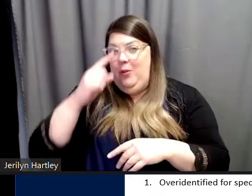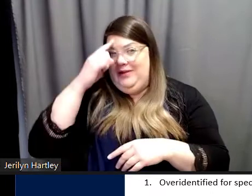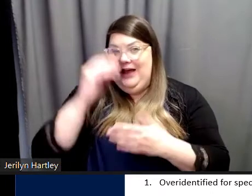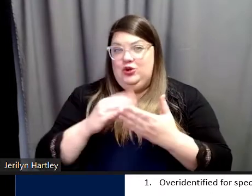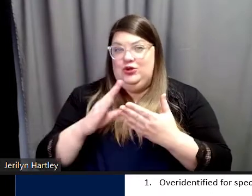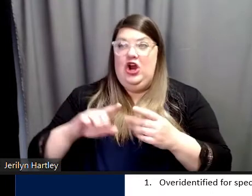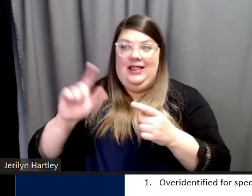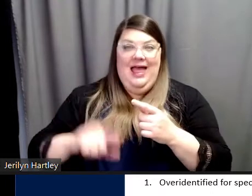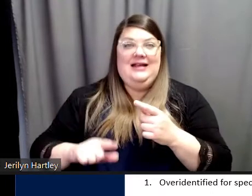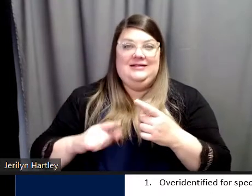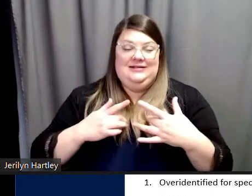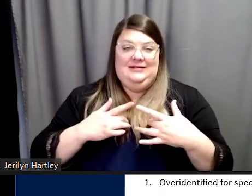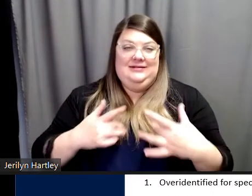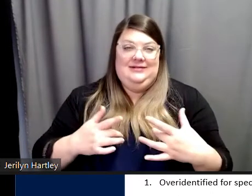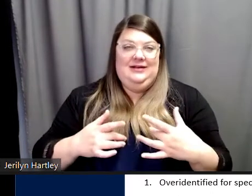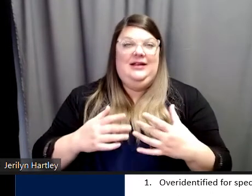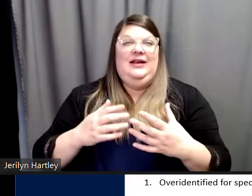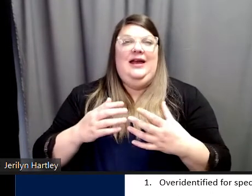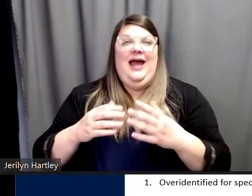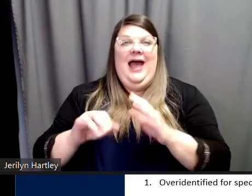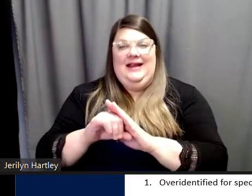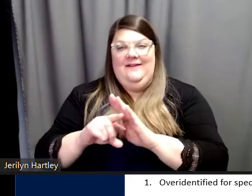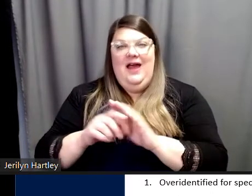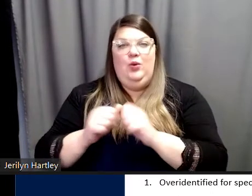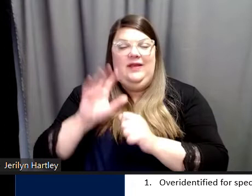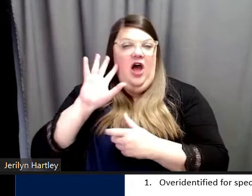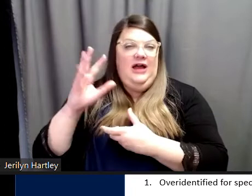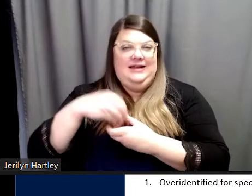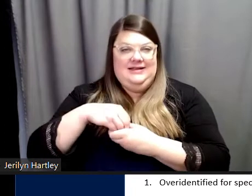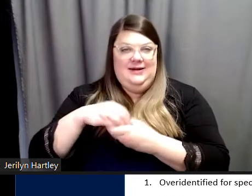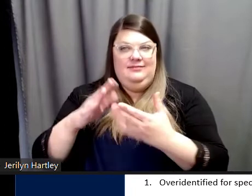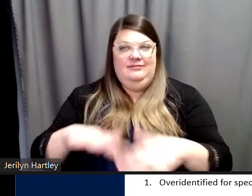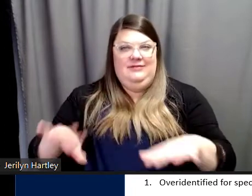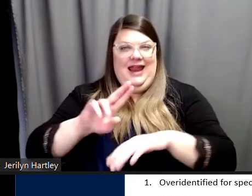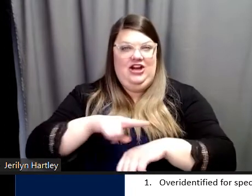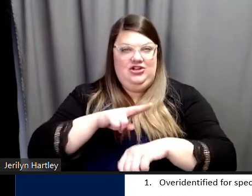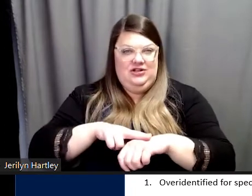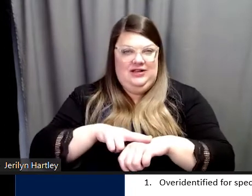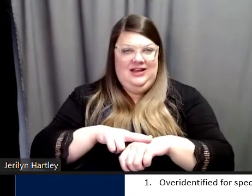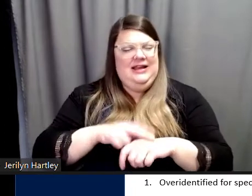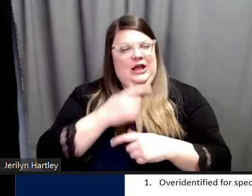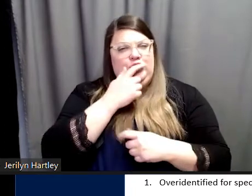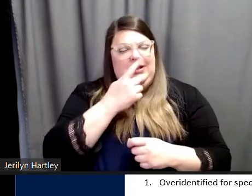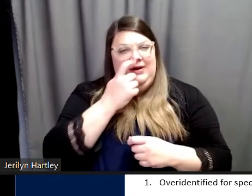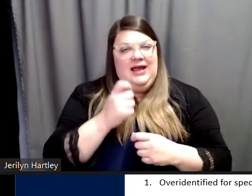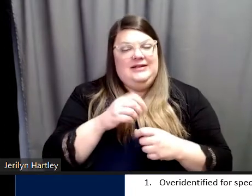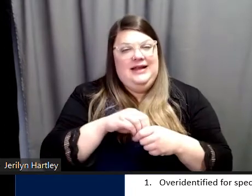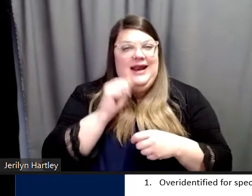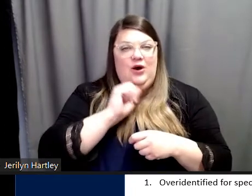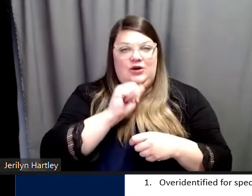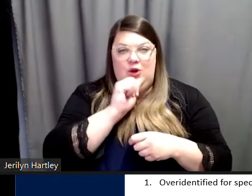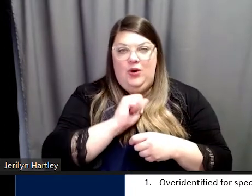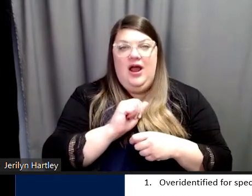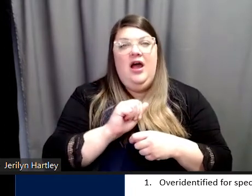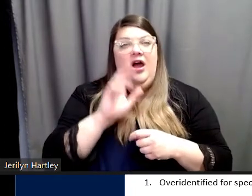with autism nationally. Which is interesting because in Arizona, autism is one